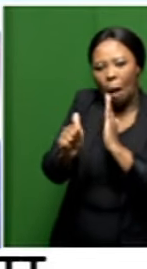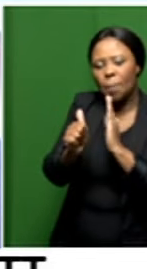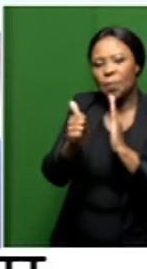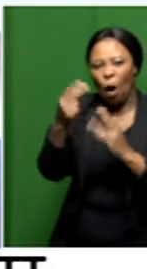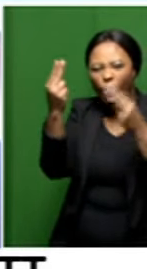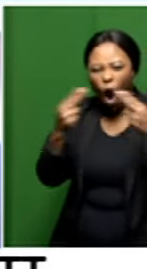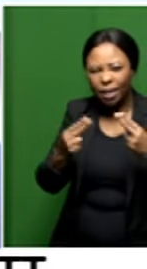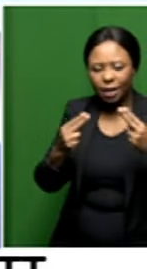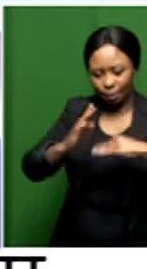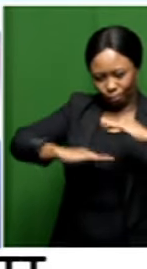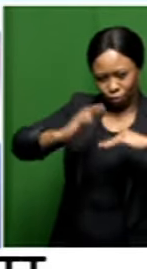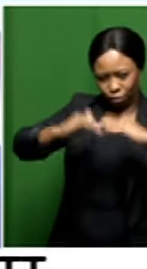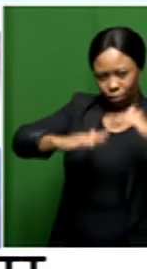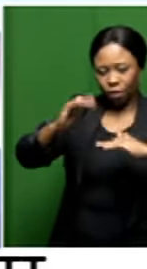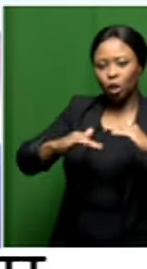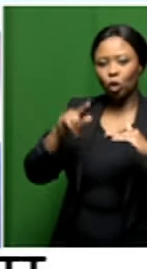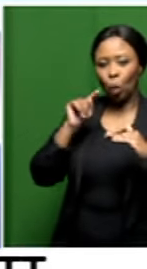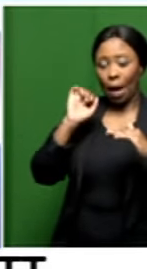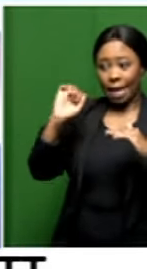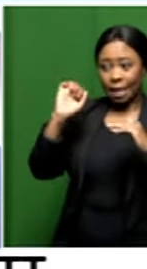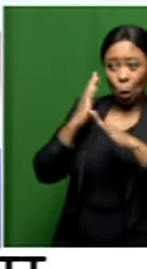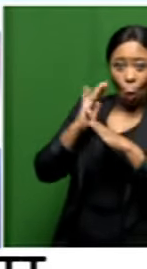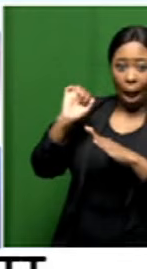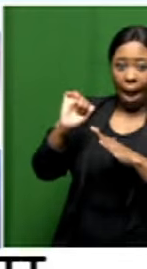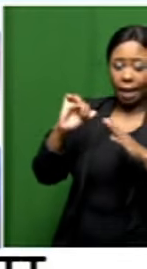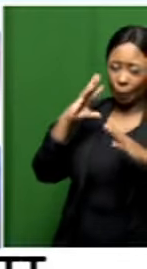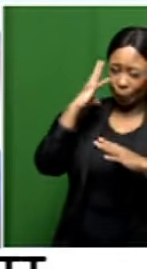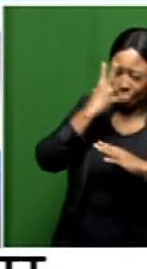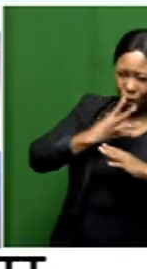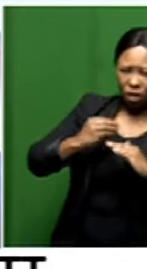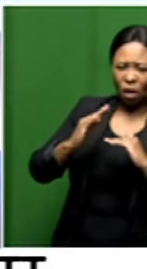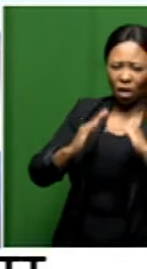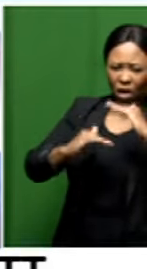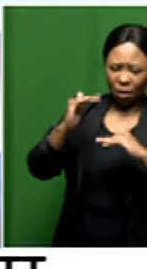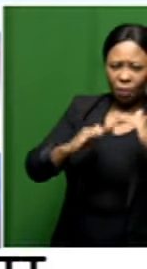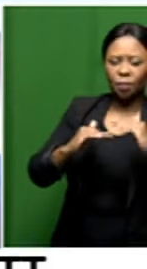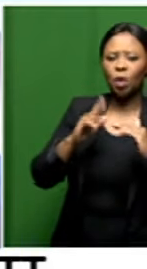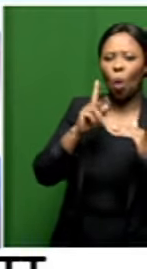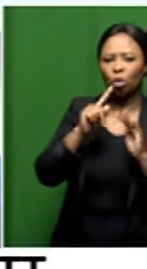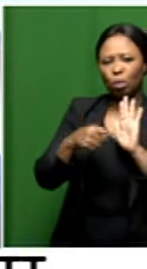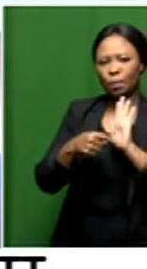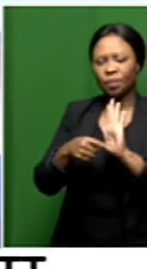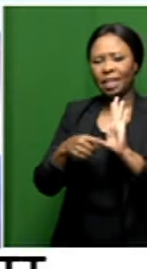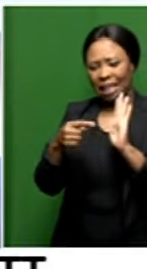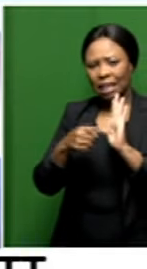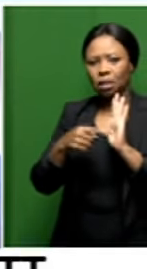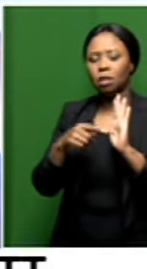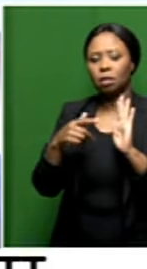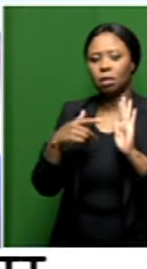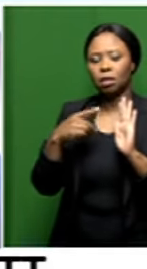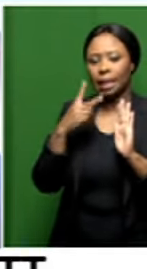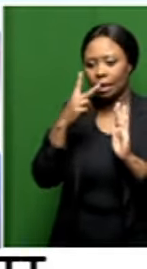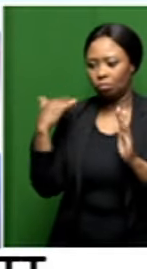executed, but also spends a long time in his career